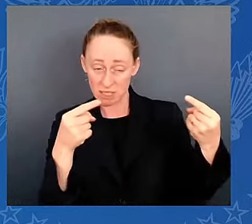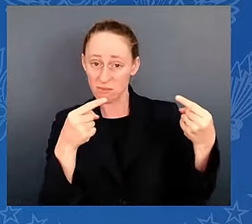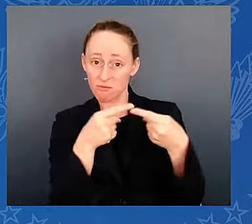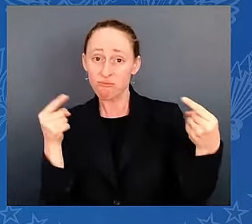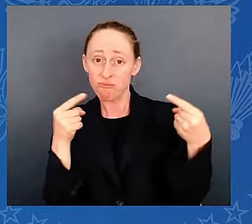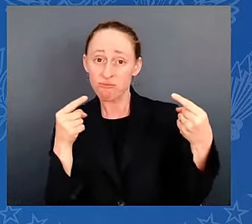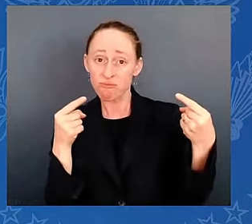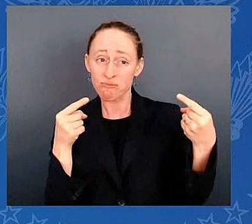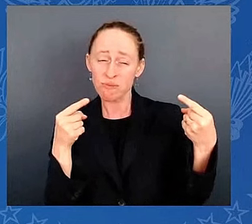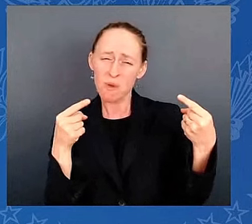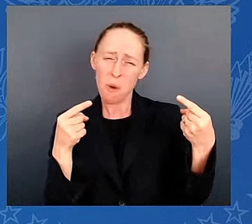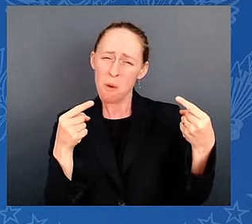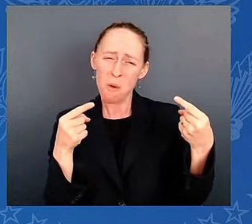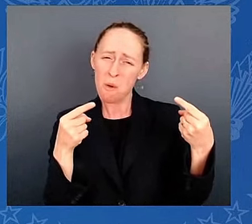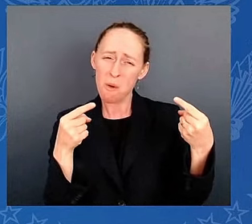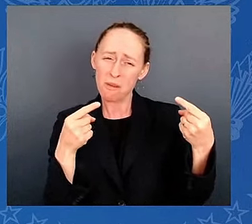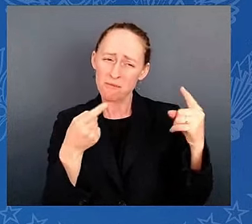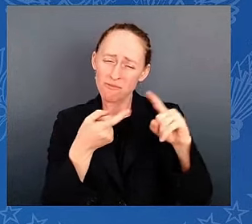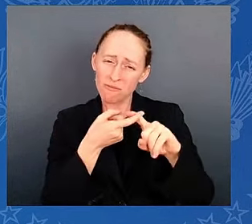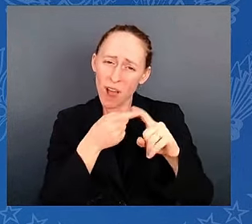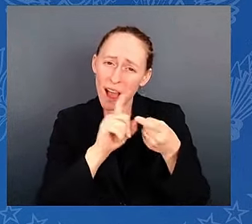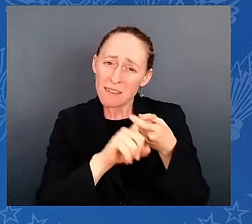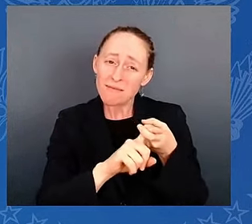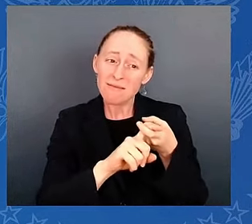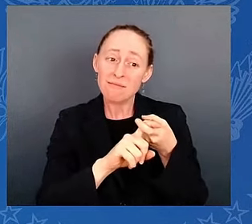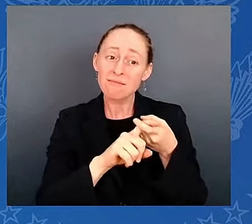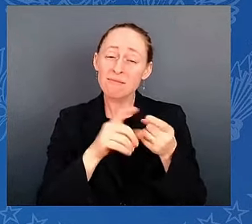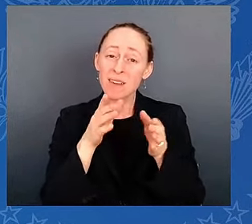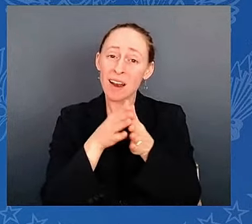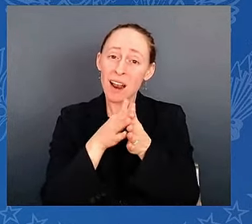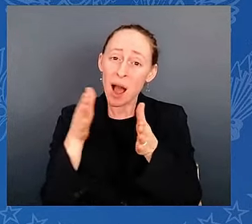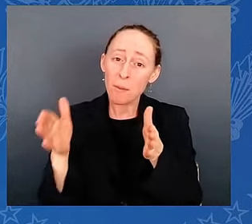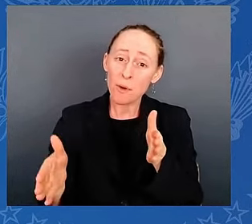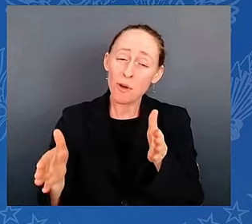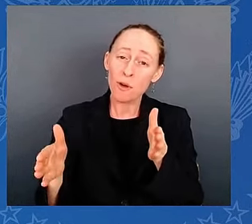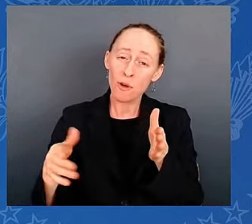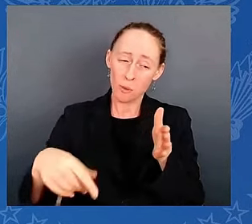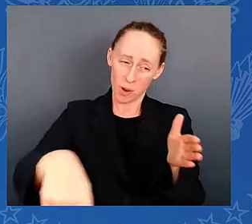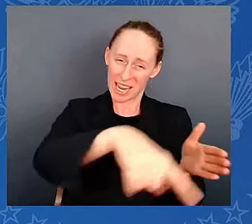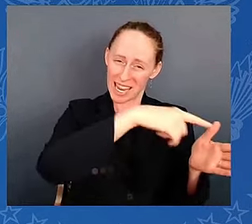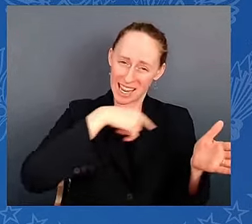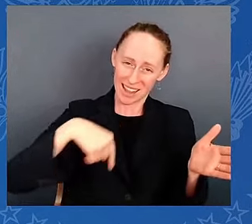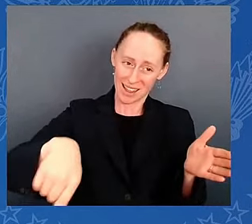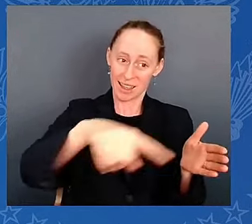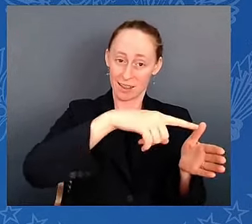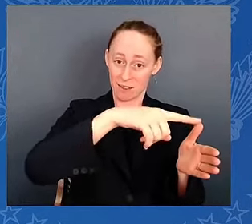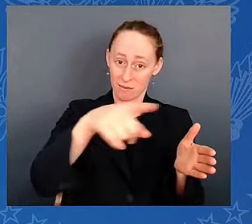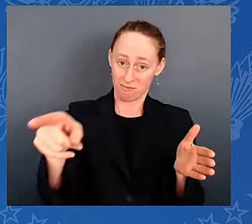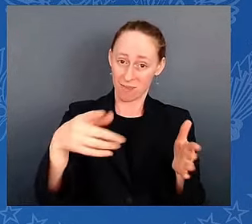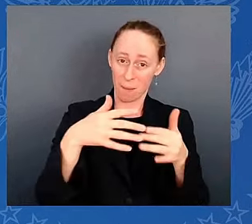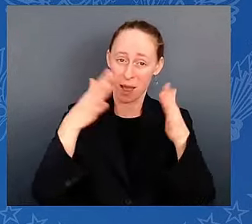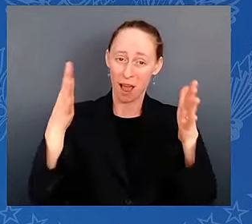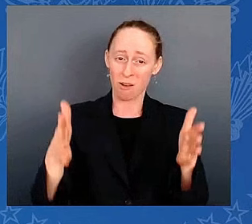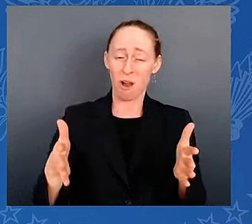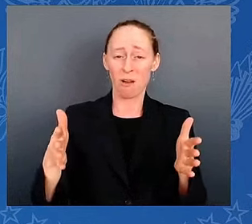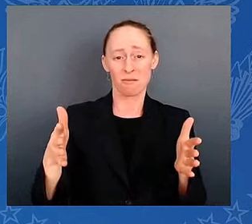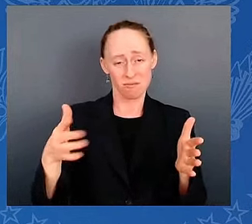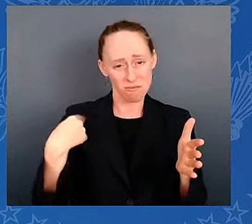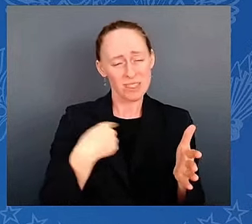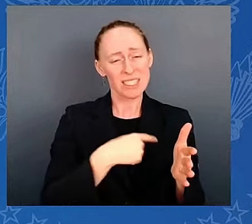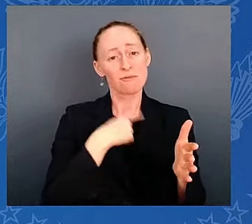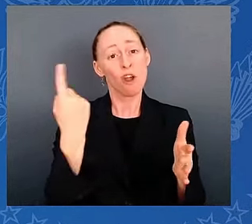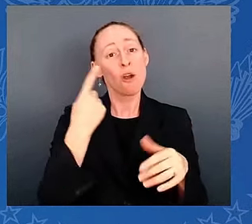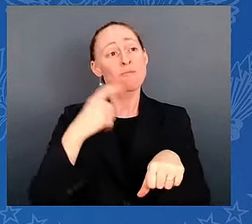importantly, we're our fellow Americans. We must stand together. Yesterday's shooting at Donald Trump's rally in Pennsylvania